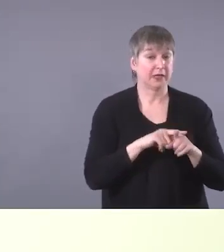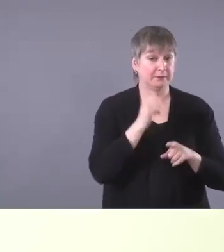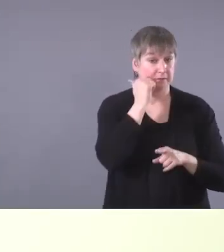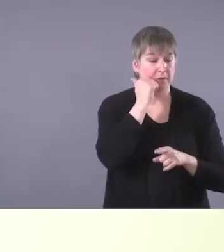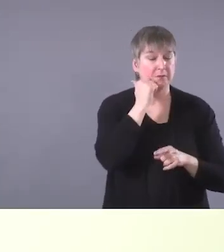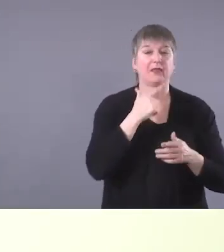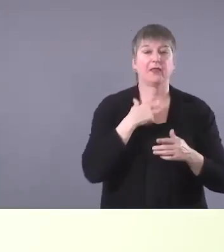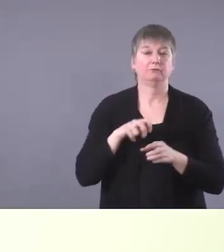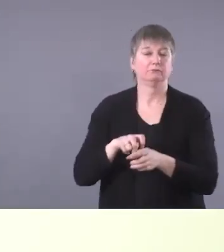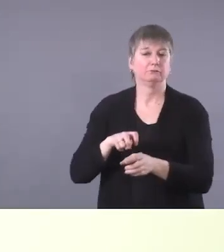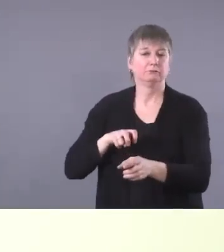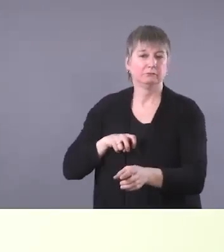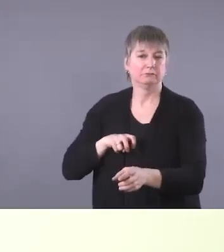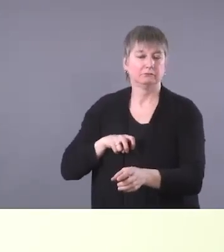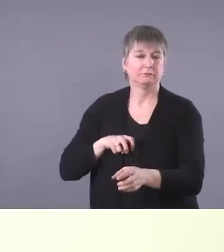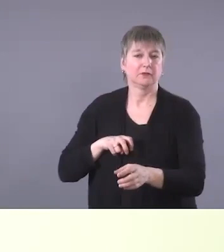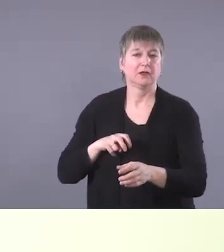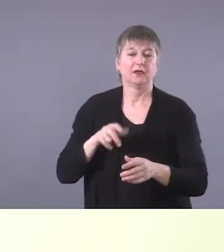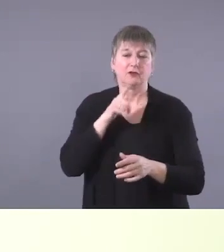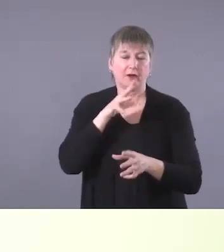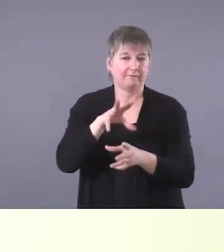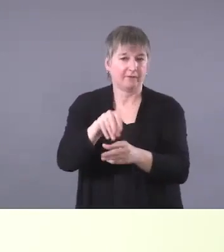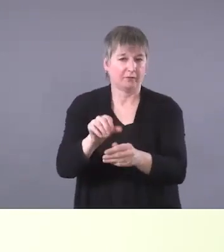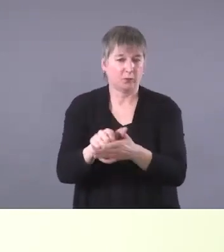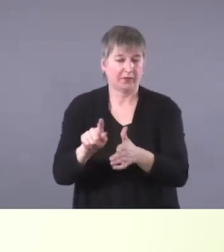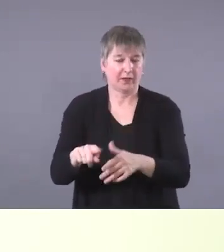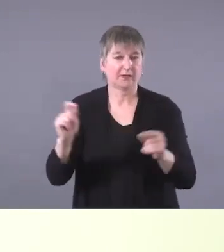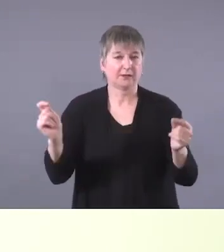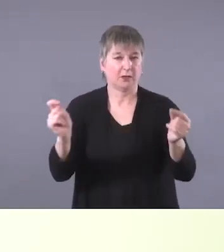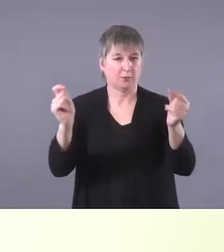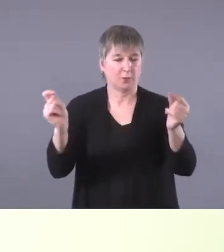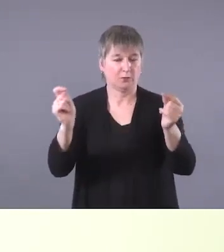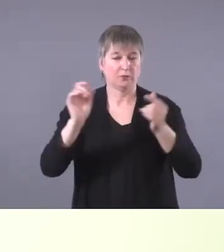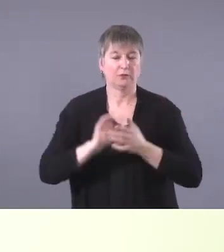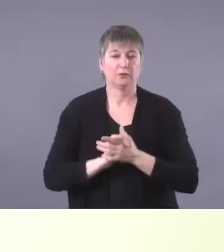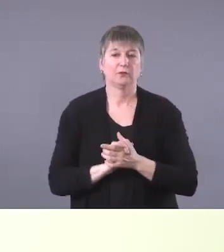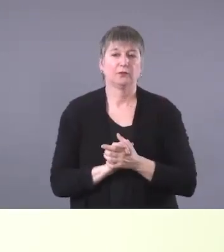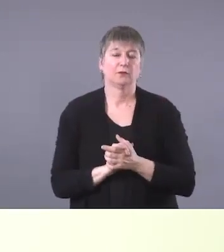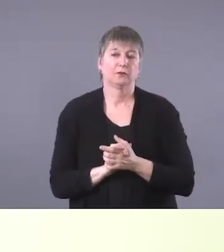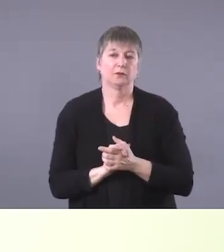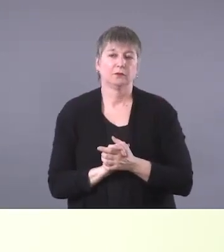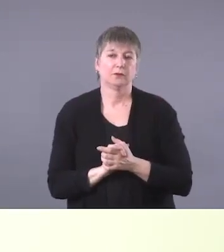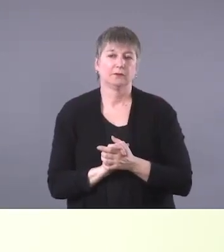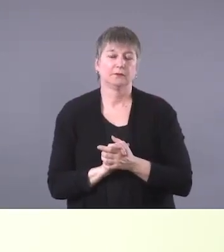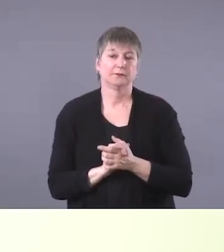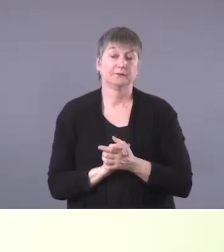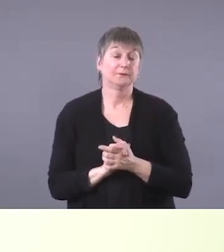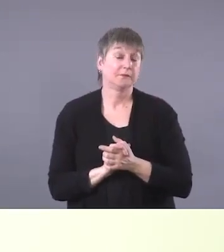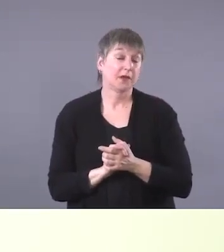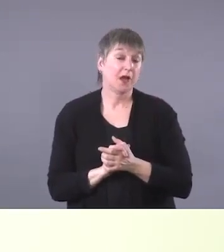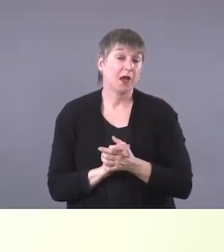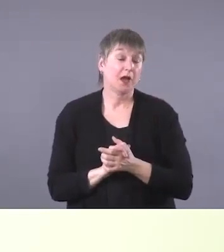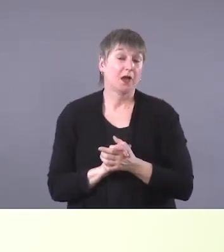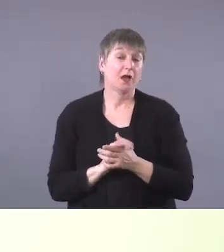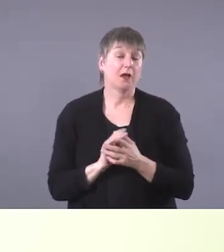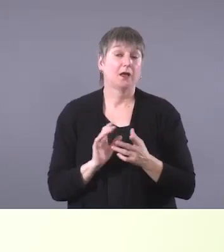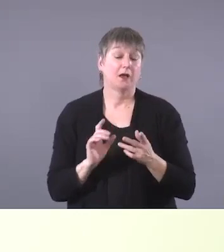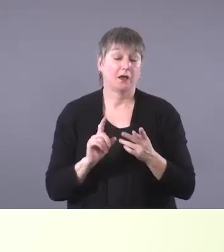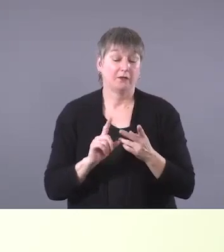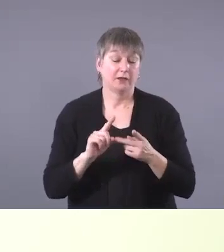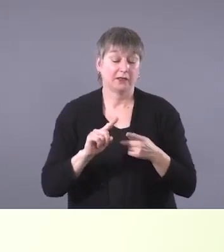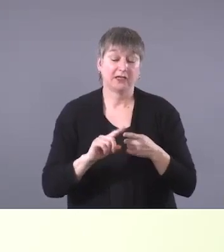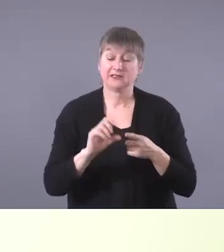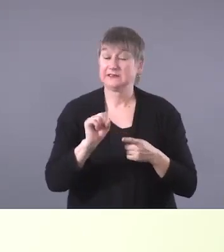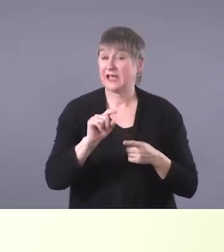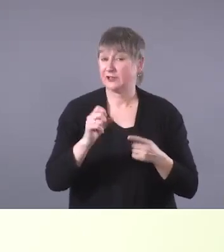they step away from the ceremony. Um, some practical, uh, uses for the, for sage, for instance,